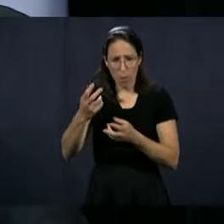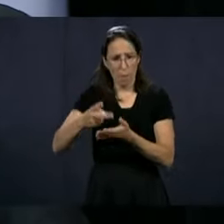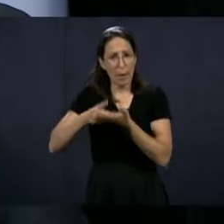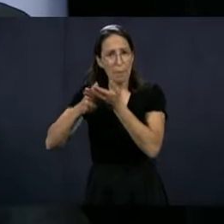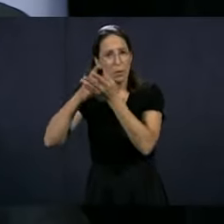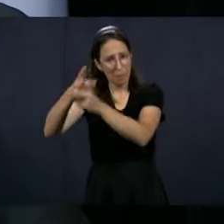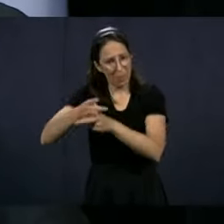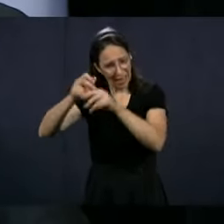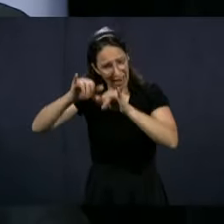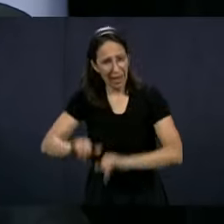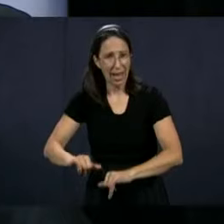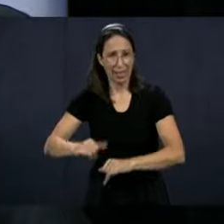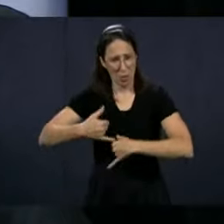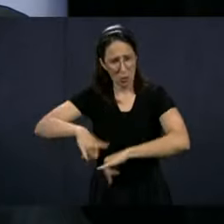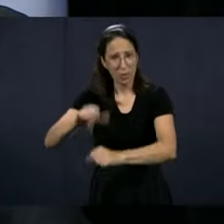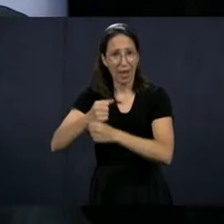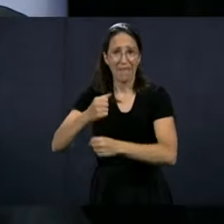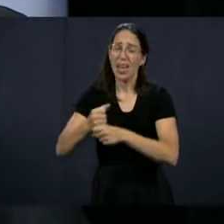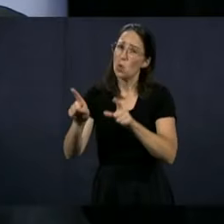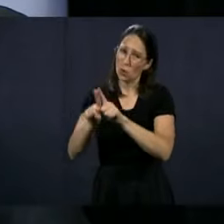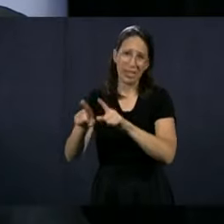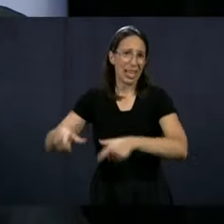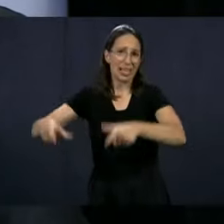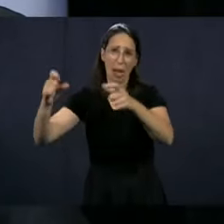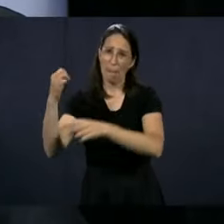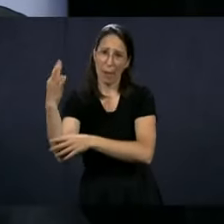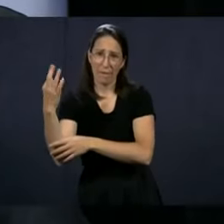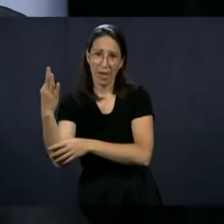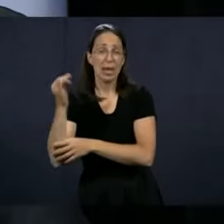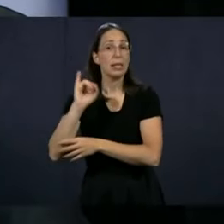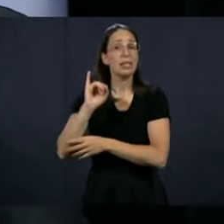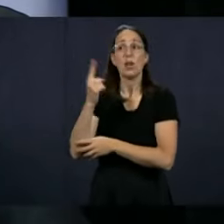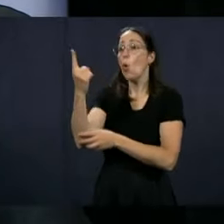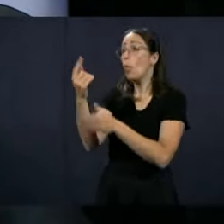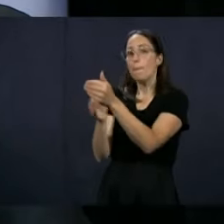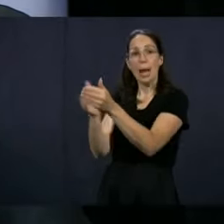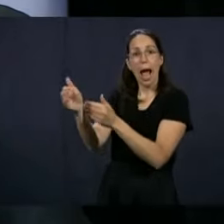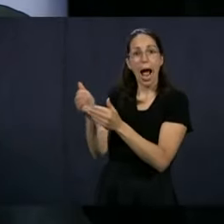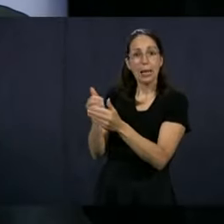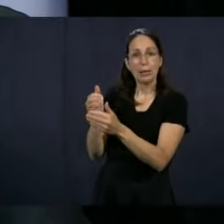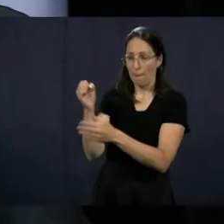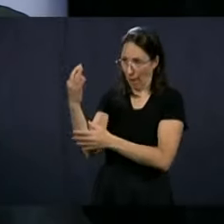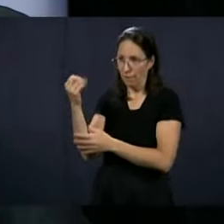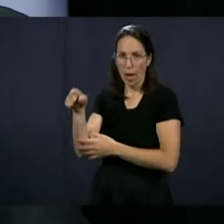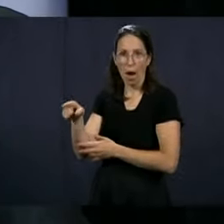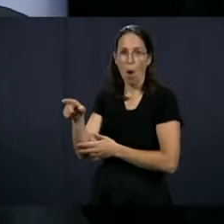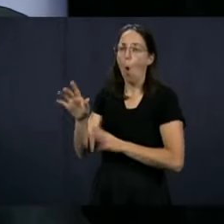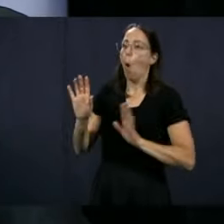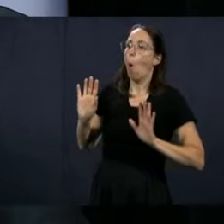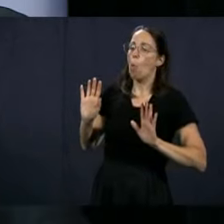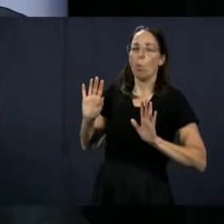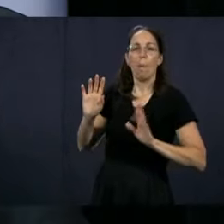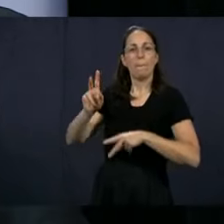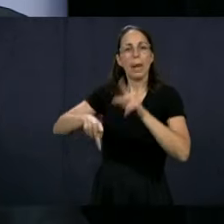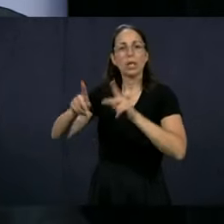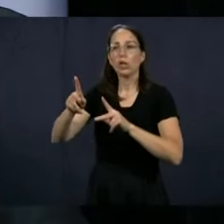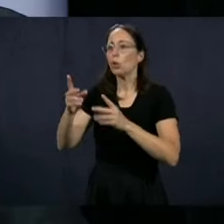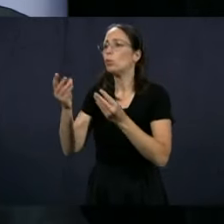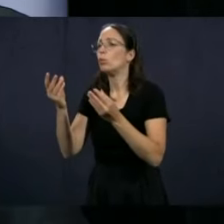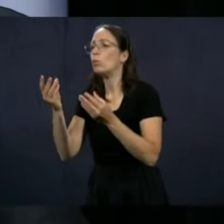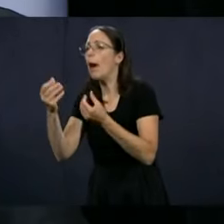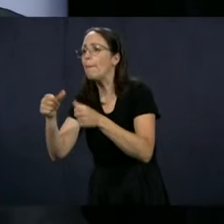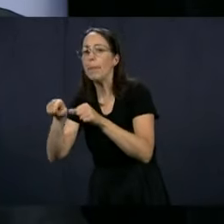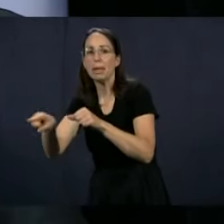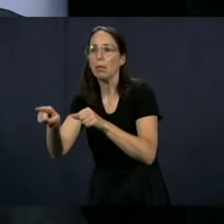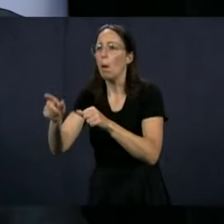keep the orderlies, even in private residences. It's not because a private residence is private that the people